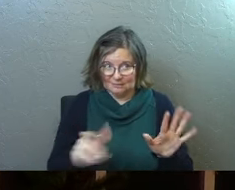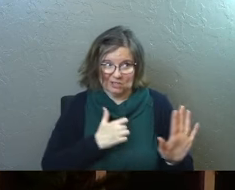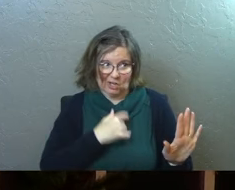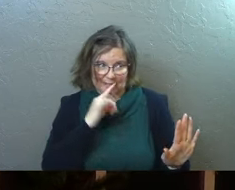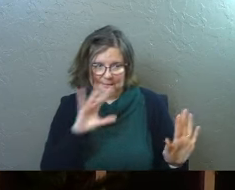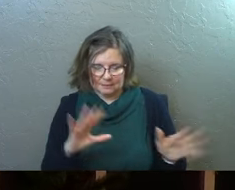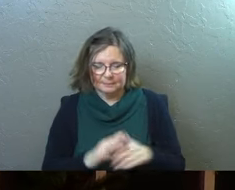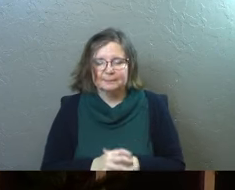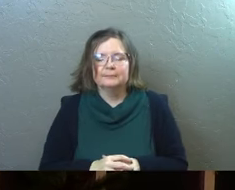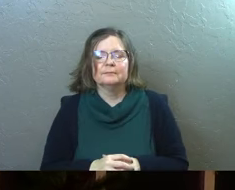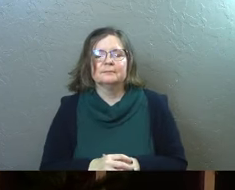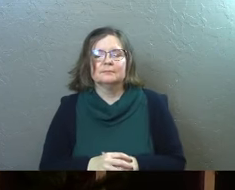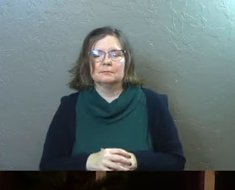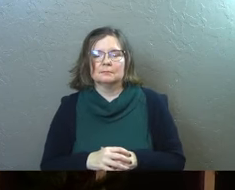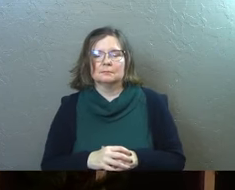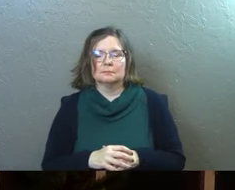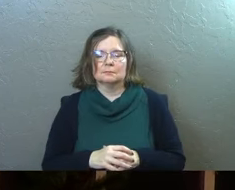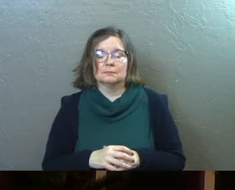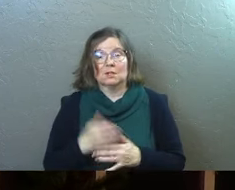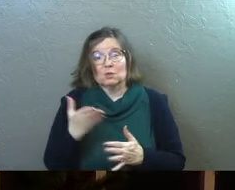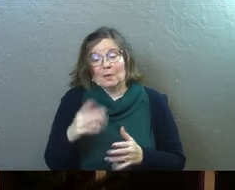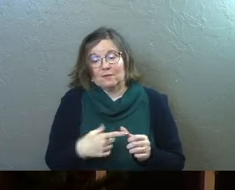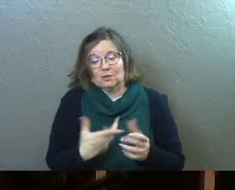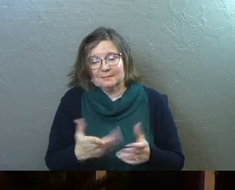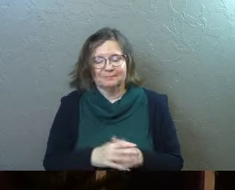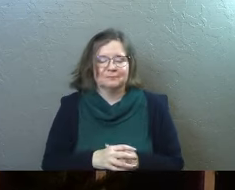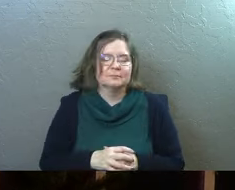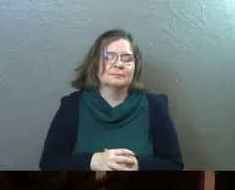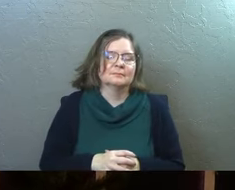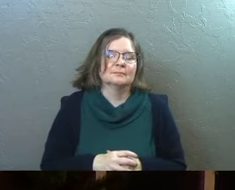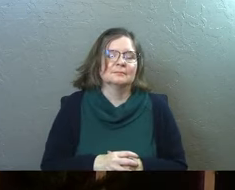Sorry kids, but she was there first.